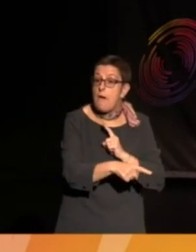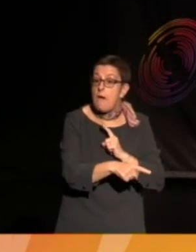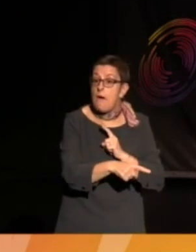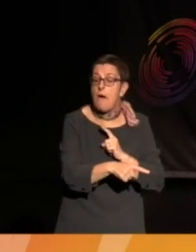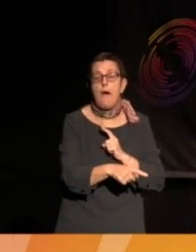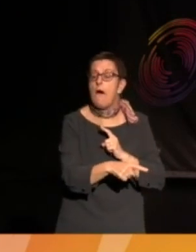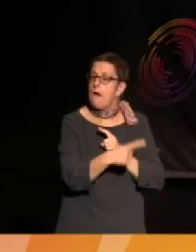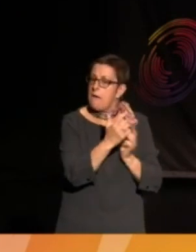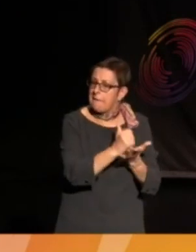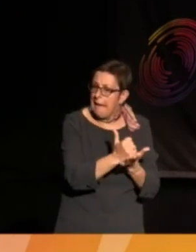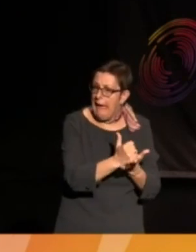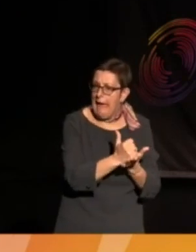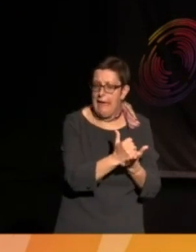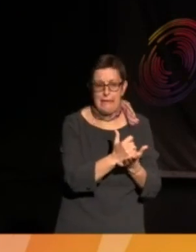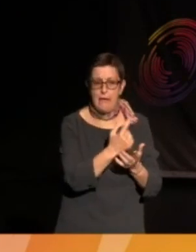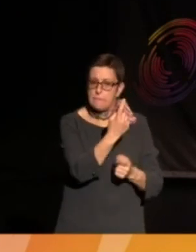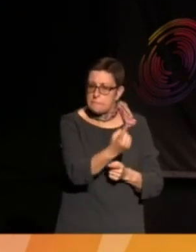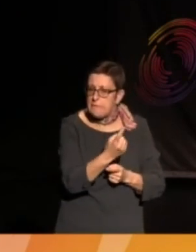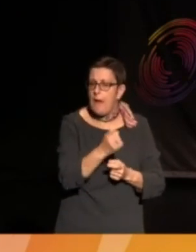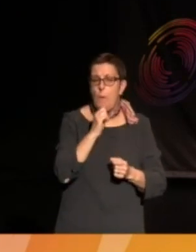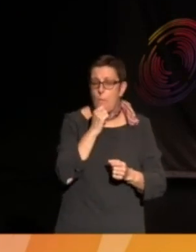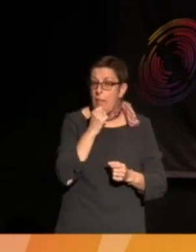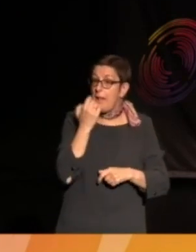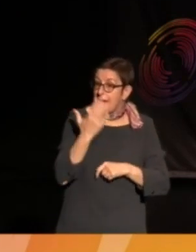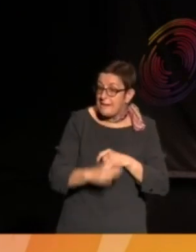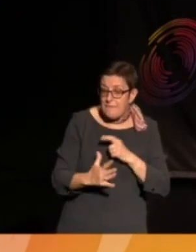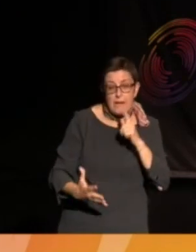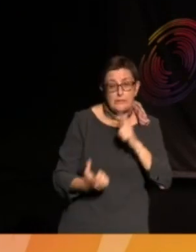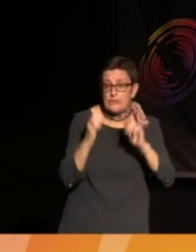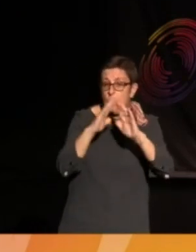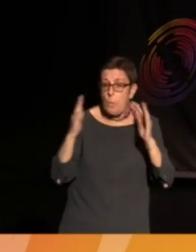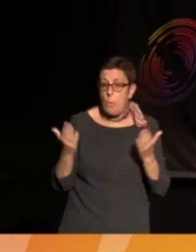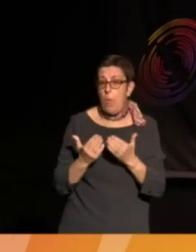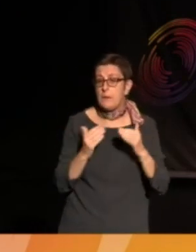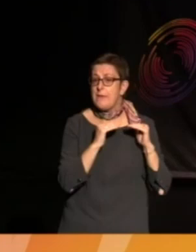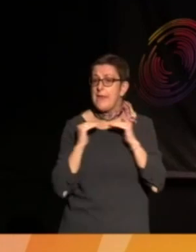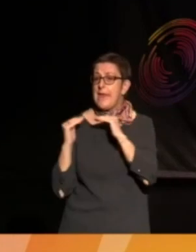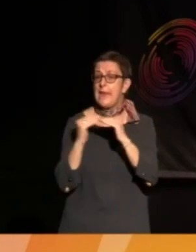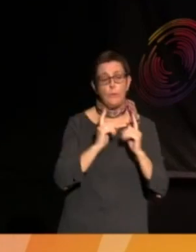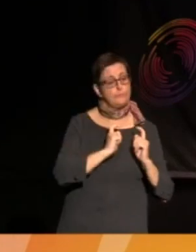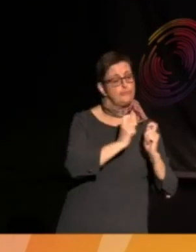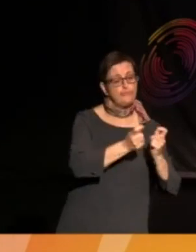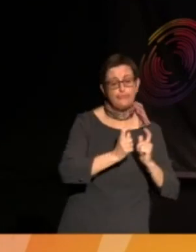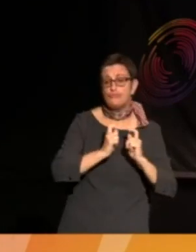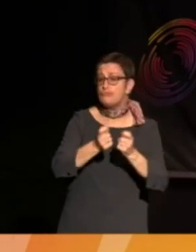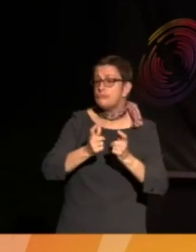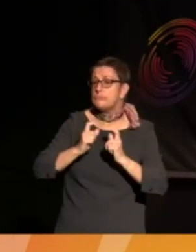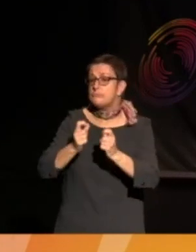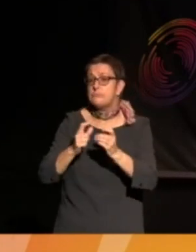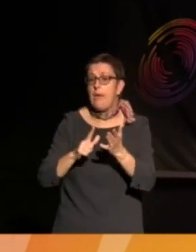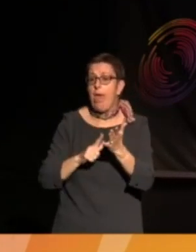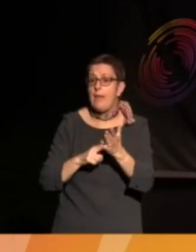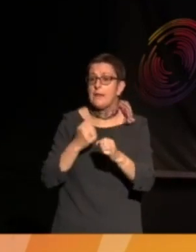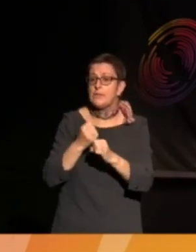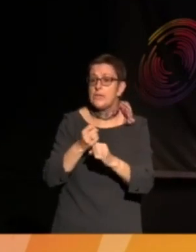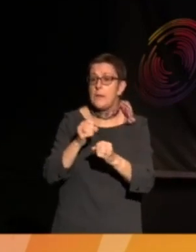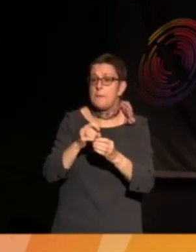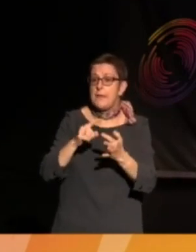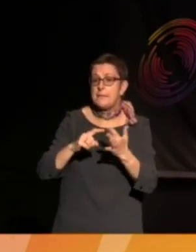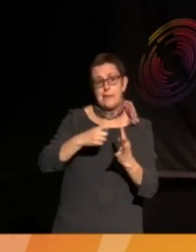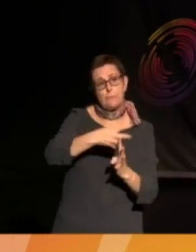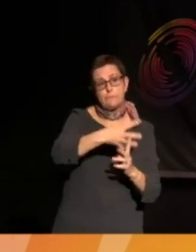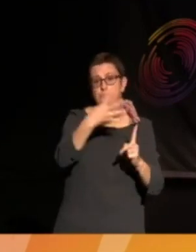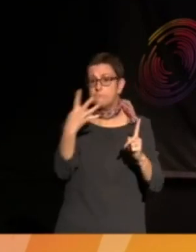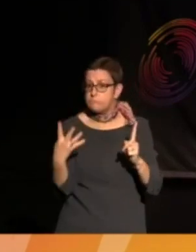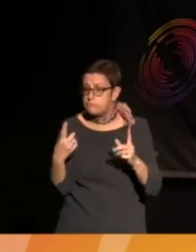homophobia, I don't think, before she dies, and she's only in her 30s. And I don't know how you feel, Jay, about racial justice, but, you is it going to happen?